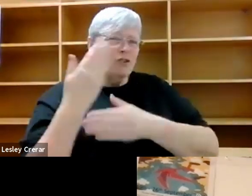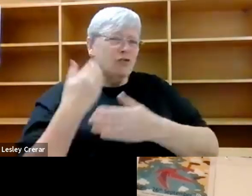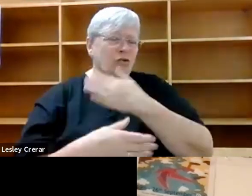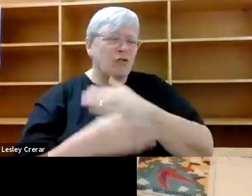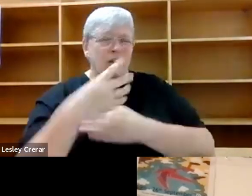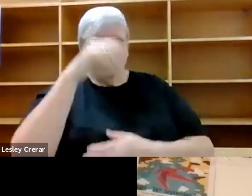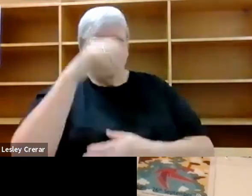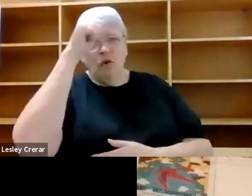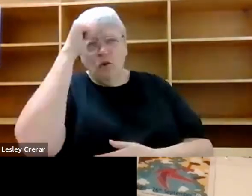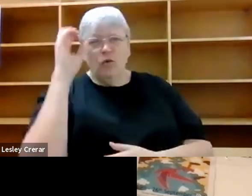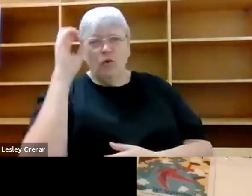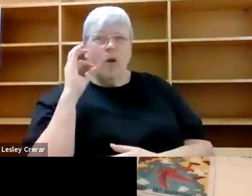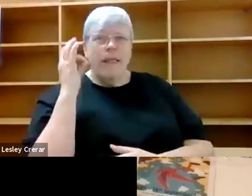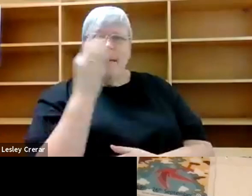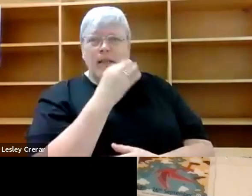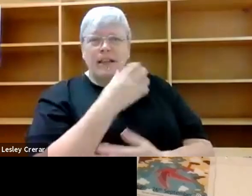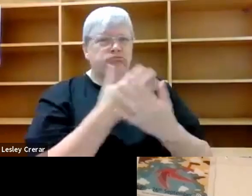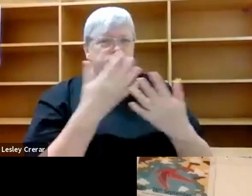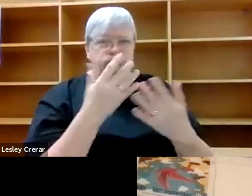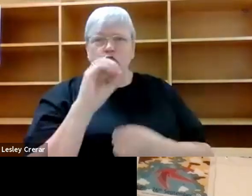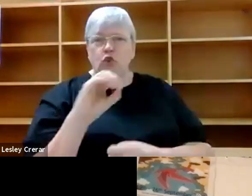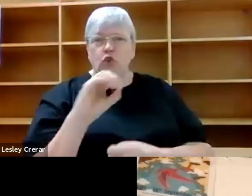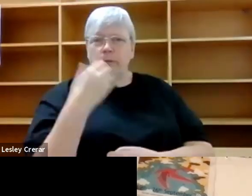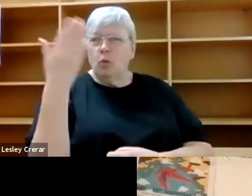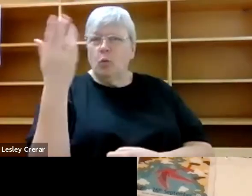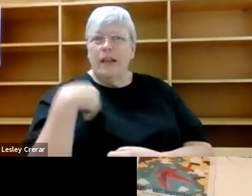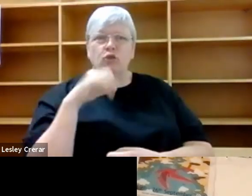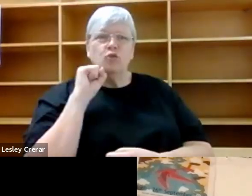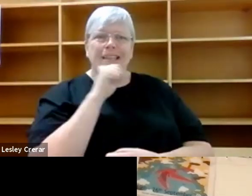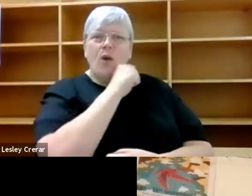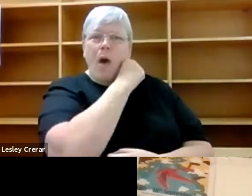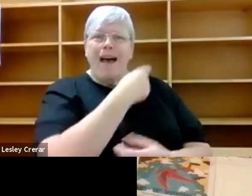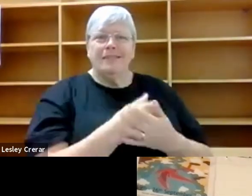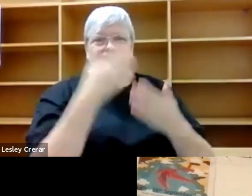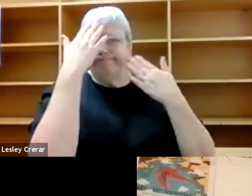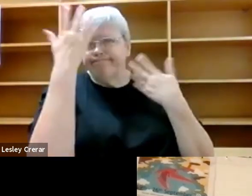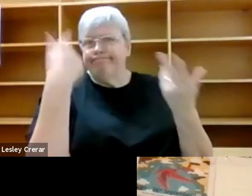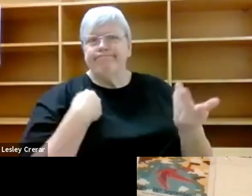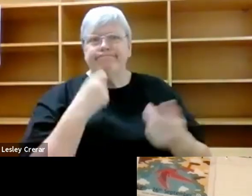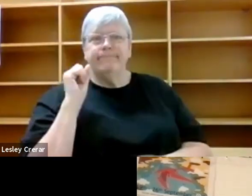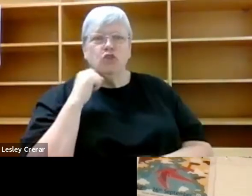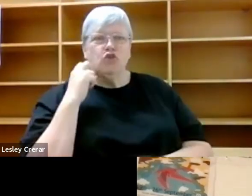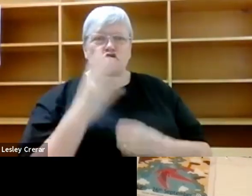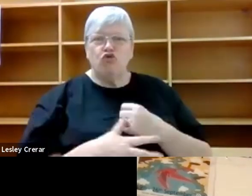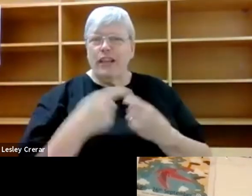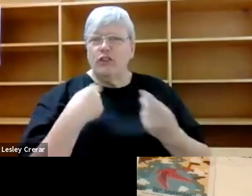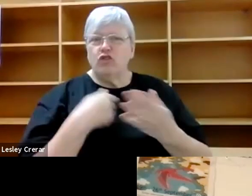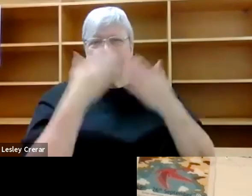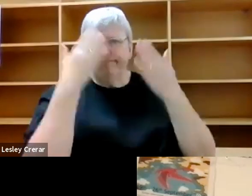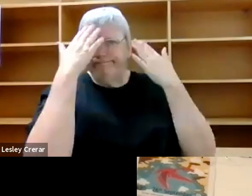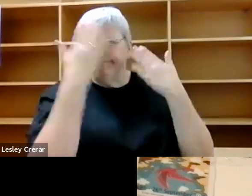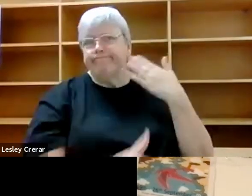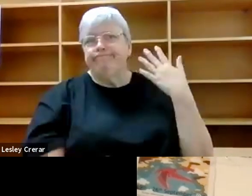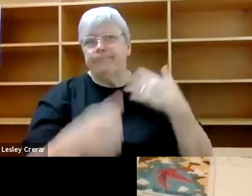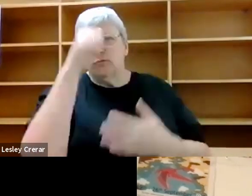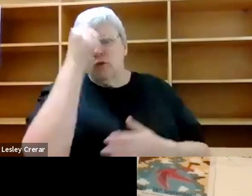the plants, well, lots of plants in Europe. When you came to Taiwan, you were confronted with so many strange and foreign species. And I'm wondering